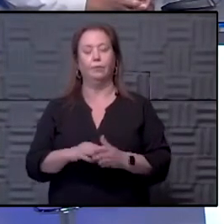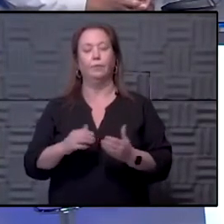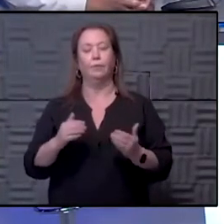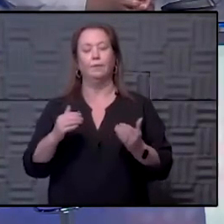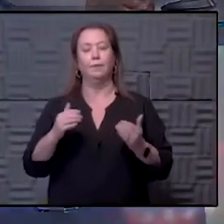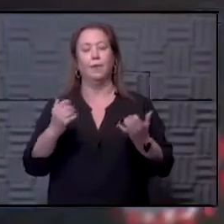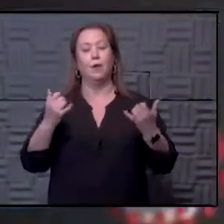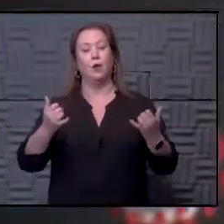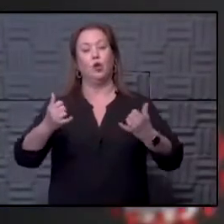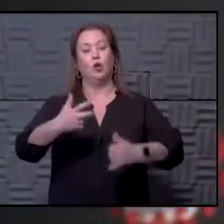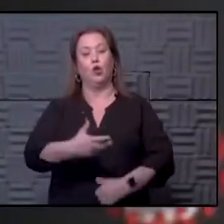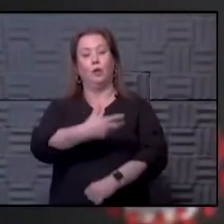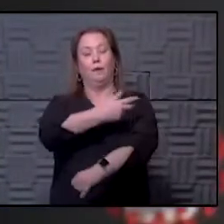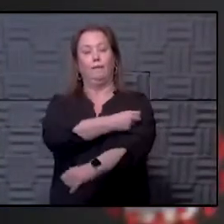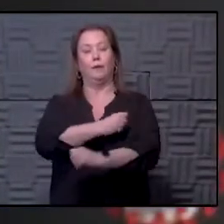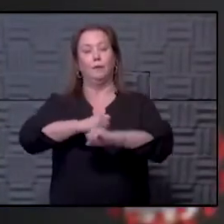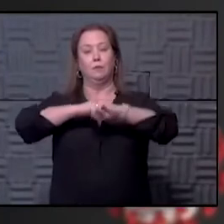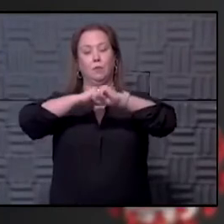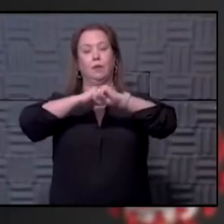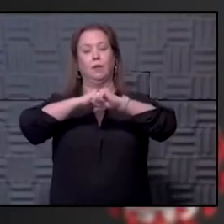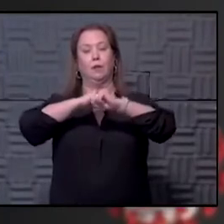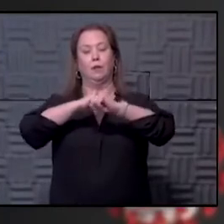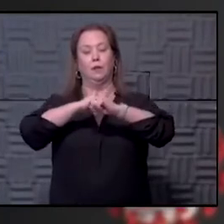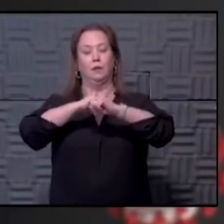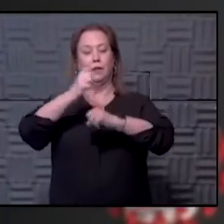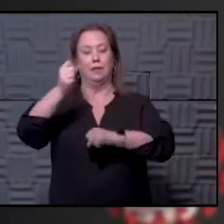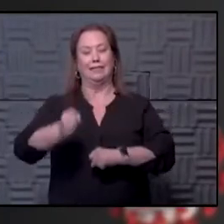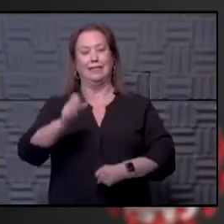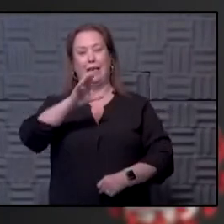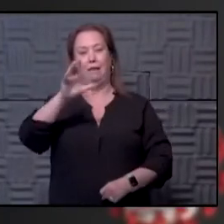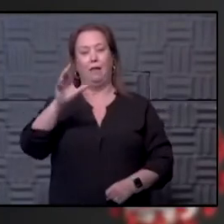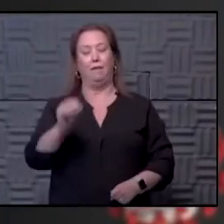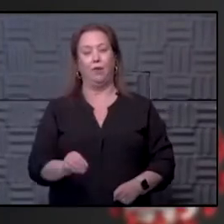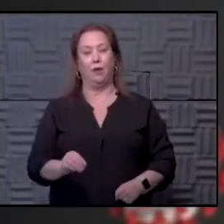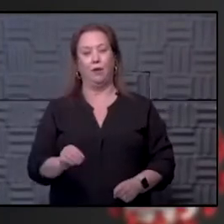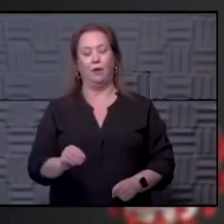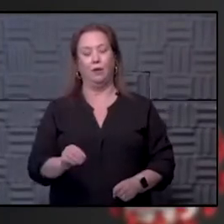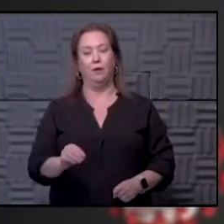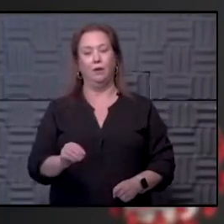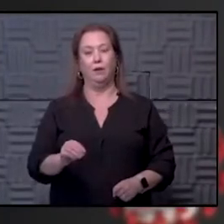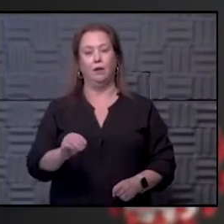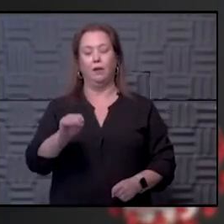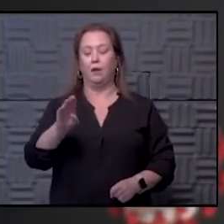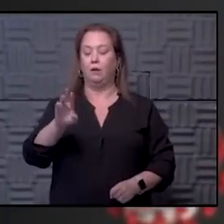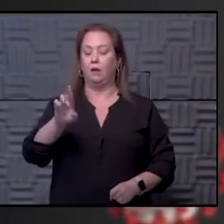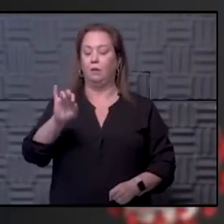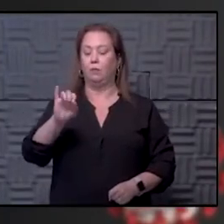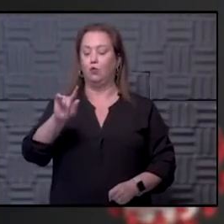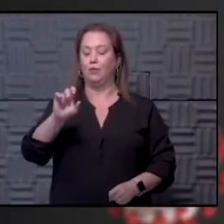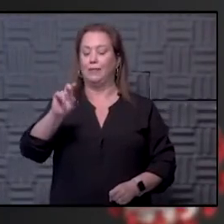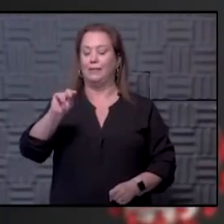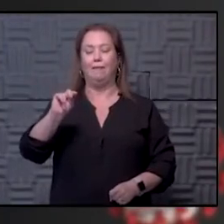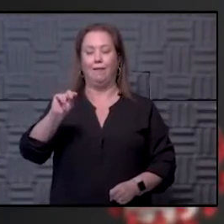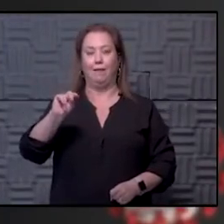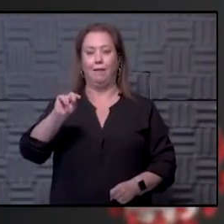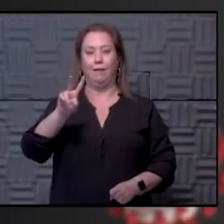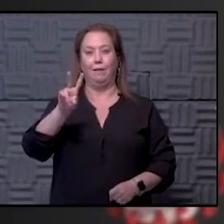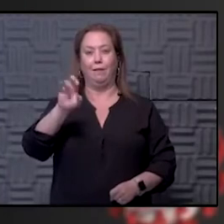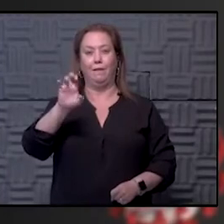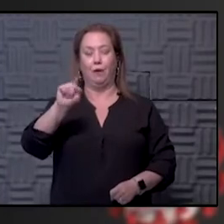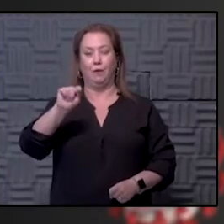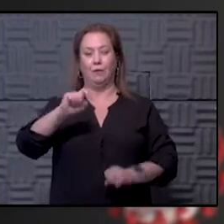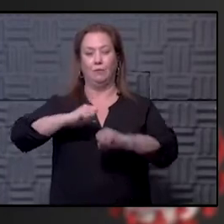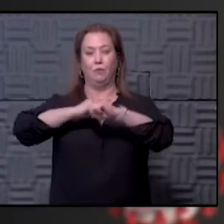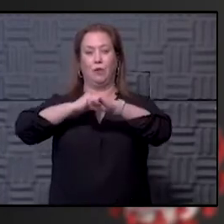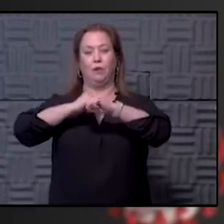question. Do the current vaccines protect against the South African and Brazilian variants? enough to keep one out of the hospital?